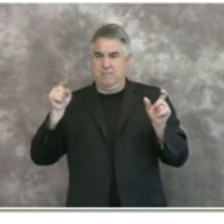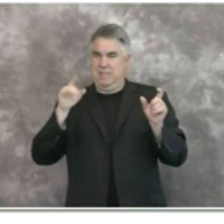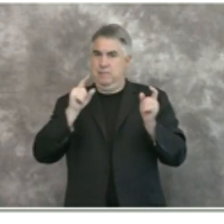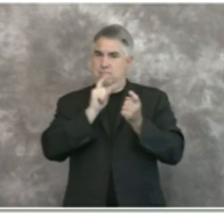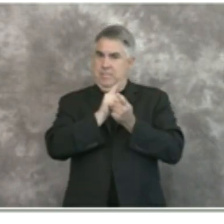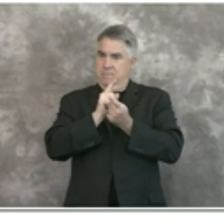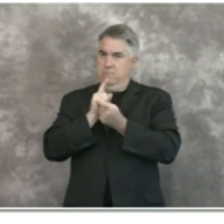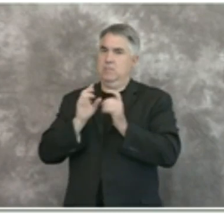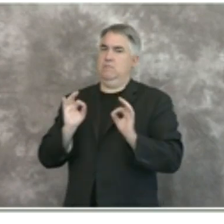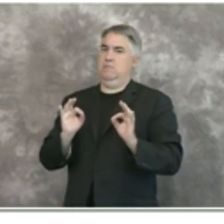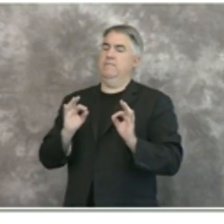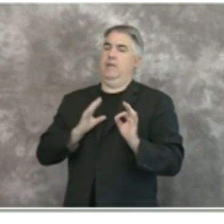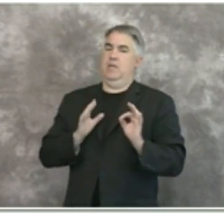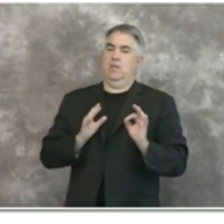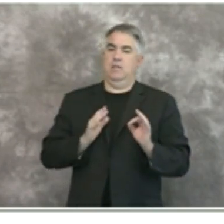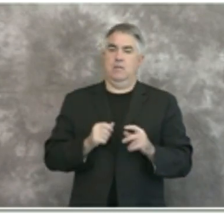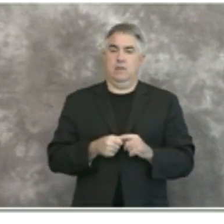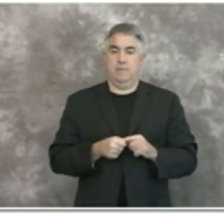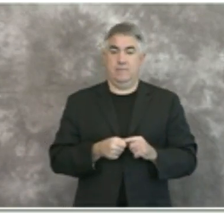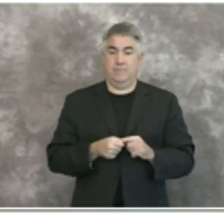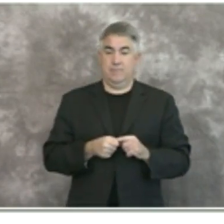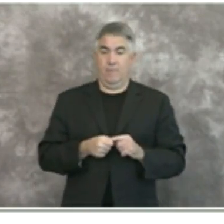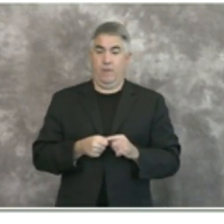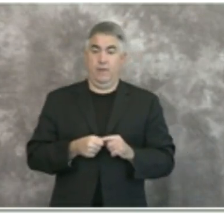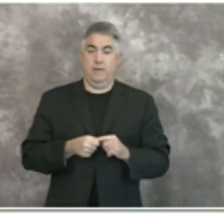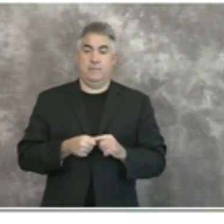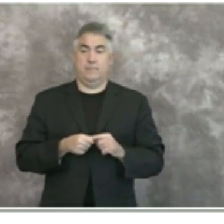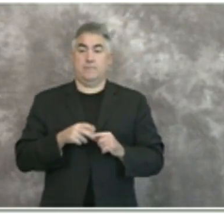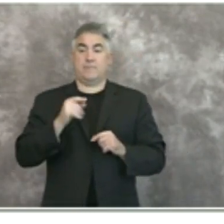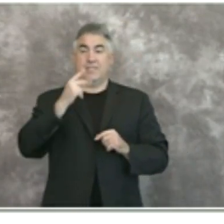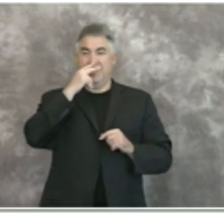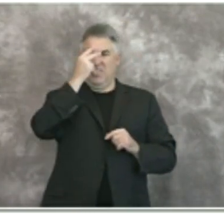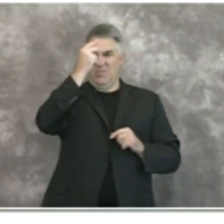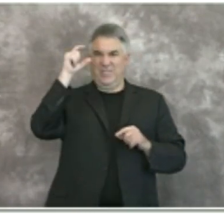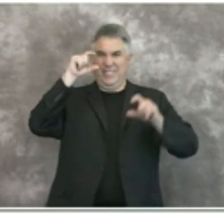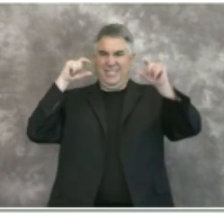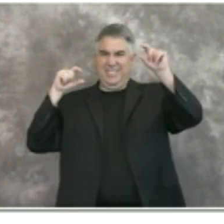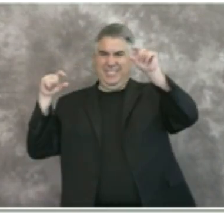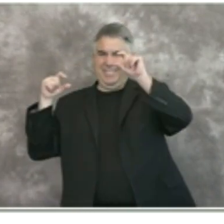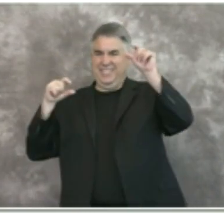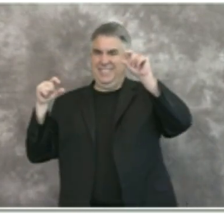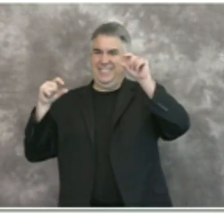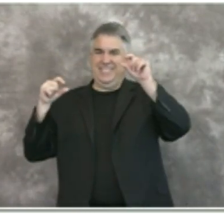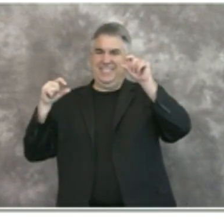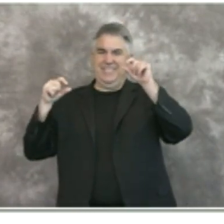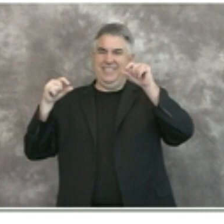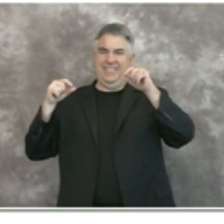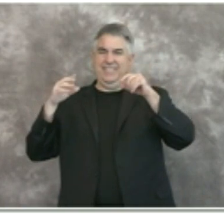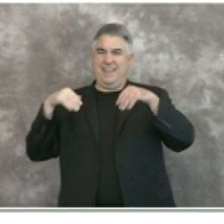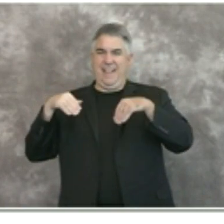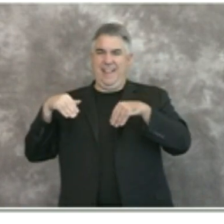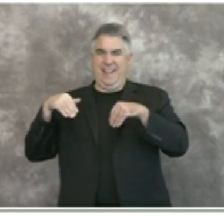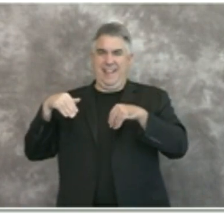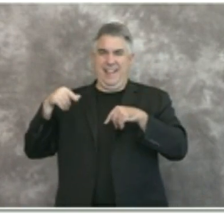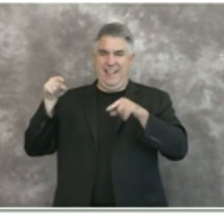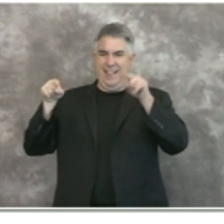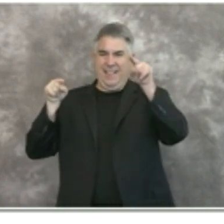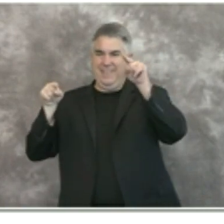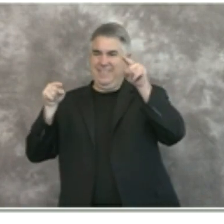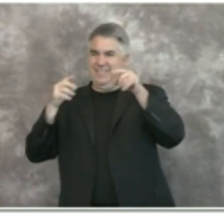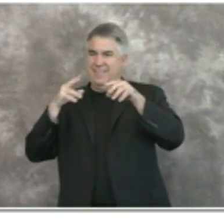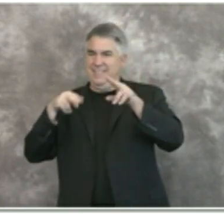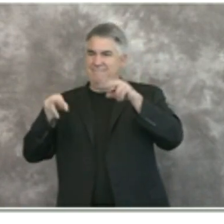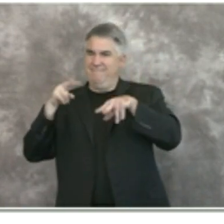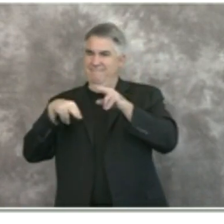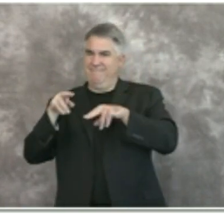you see two seven and nine are in a different color because those are standalone triggers by themselves but let's say those